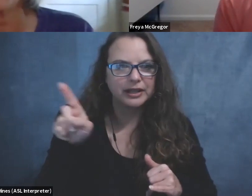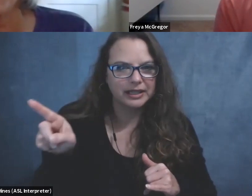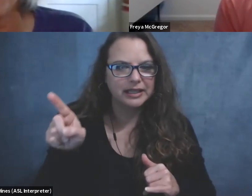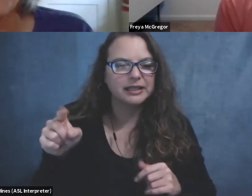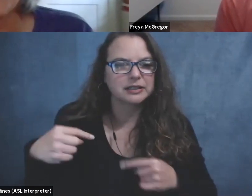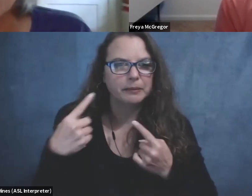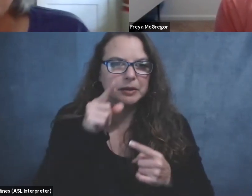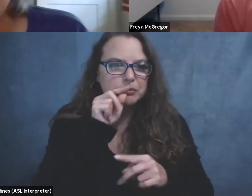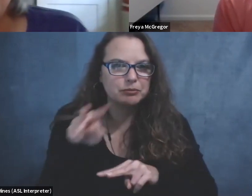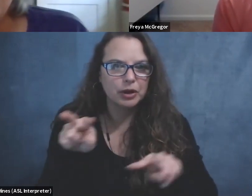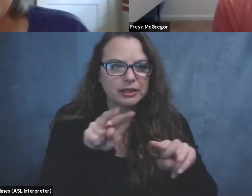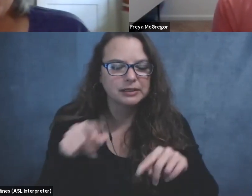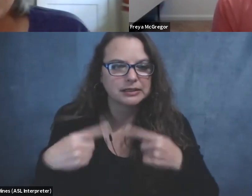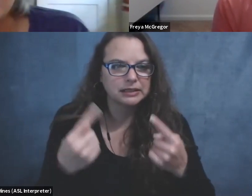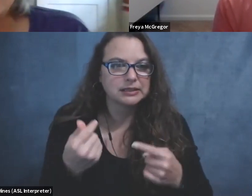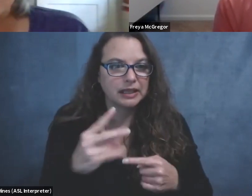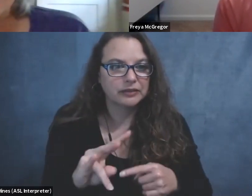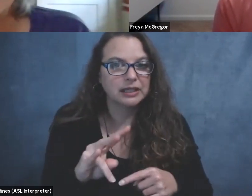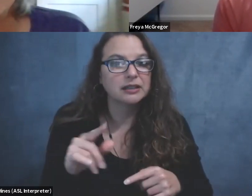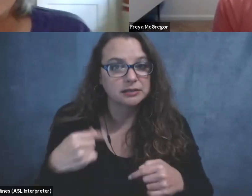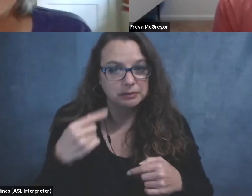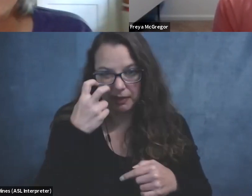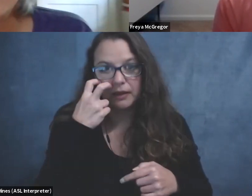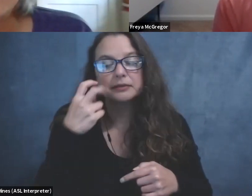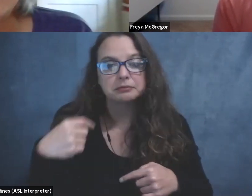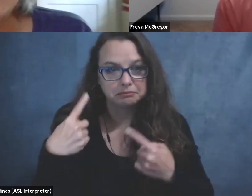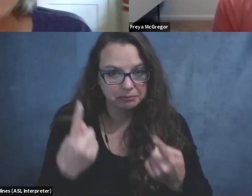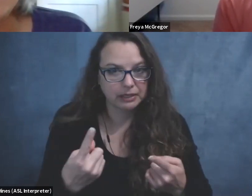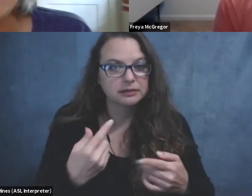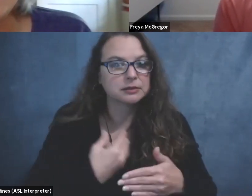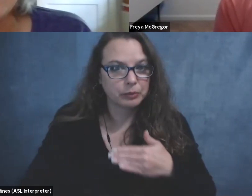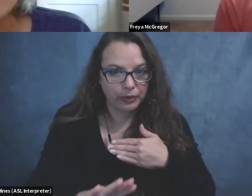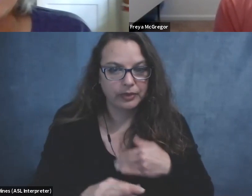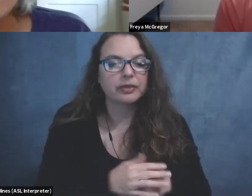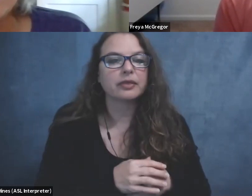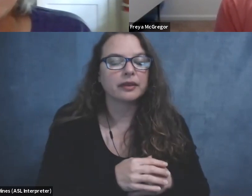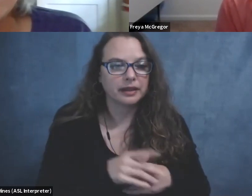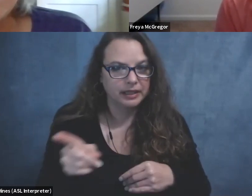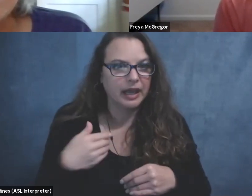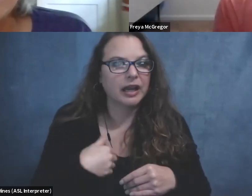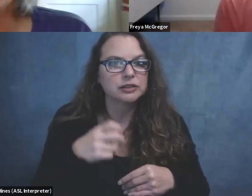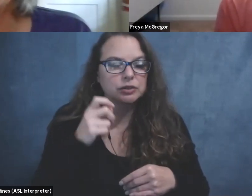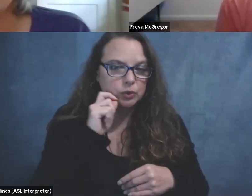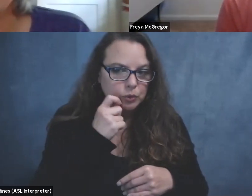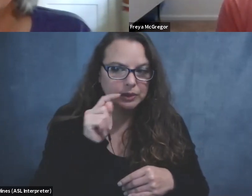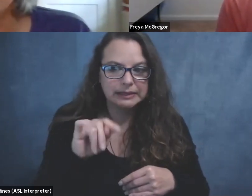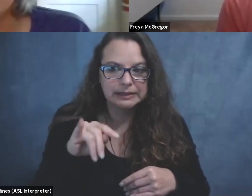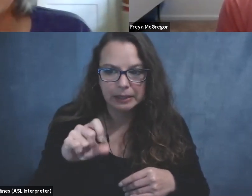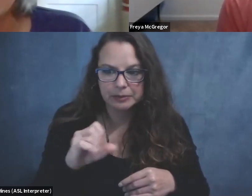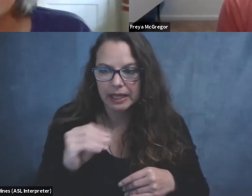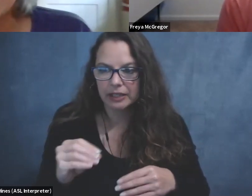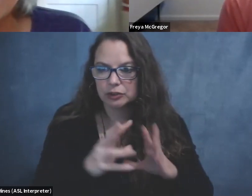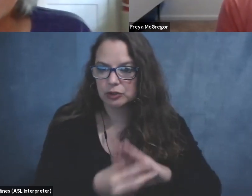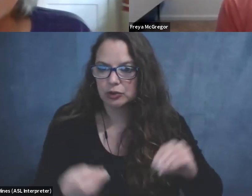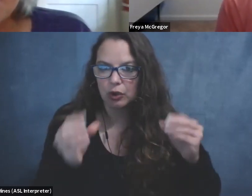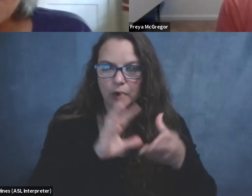the seventies. He's totally blind and has been since birth and, um, he's got some really cool, um, tips, some really cool stories, some really,